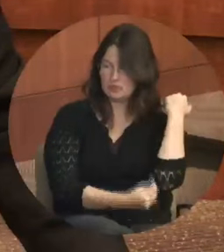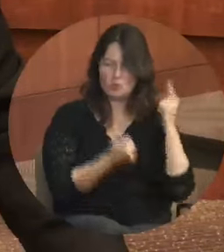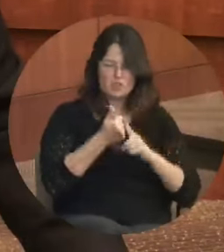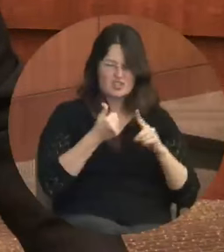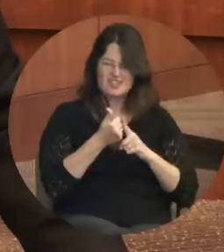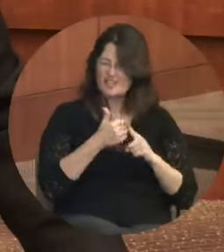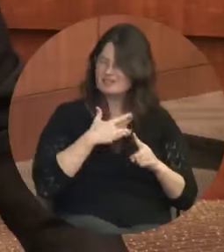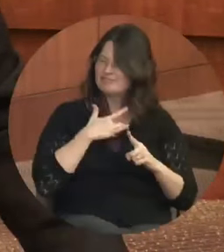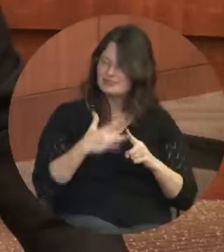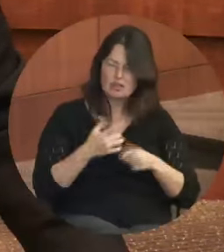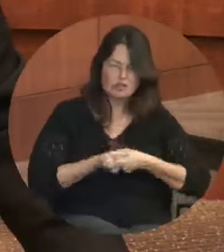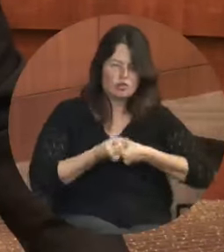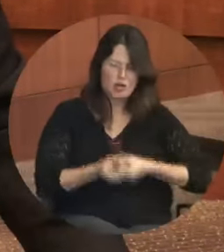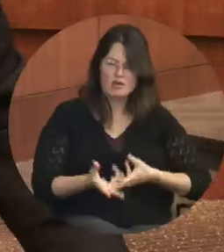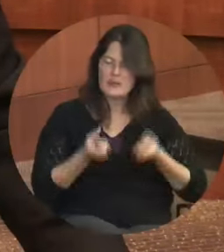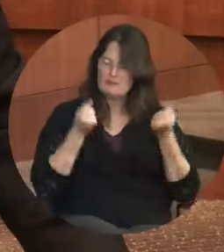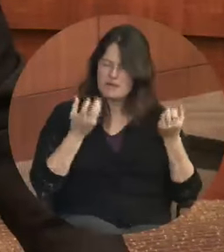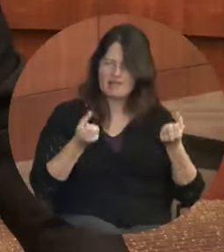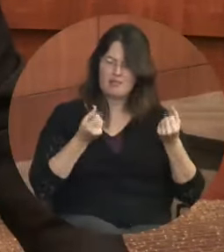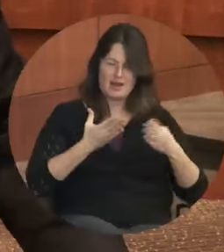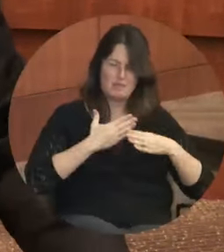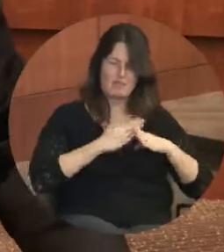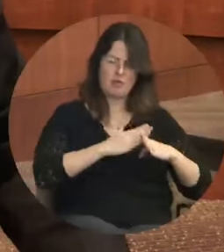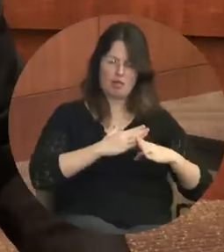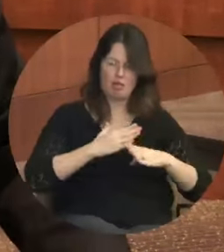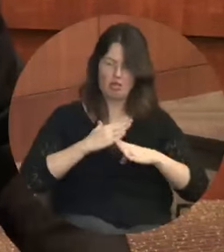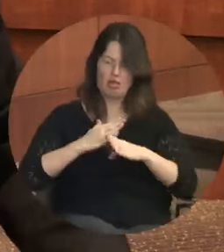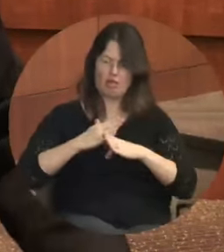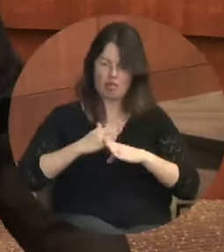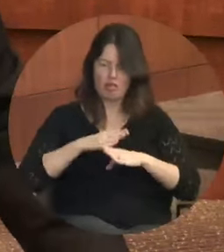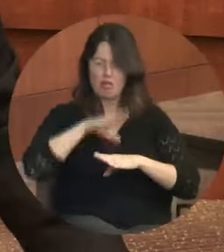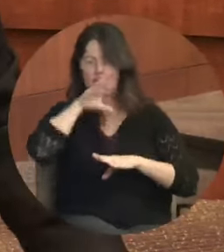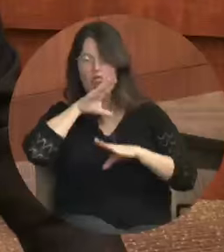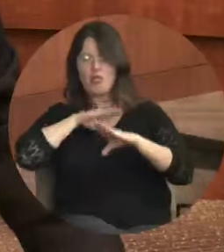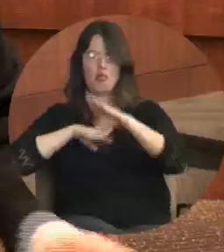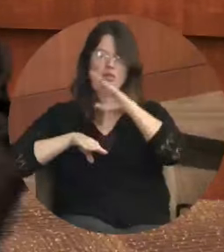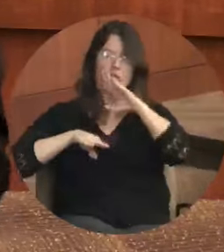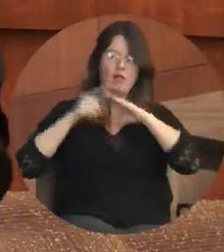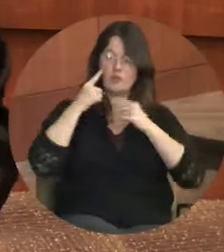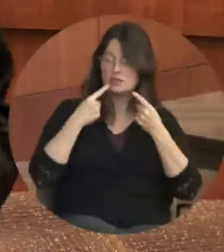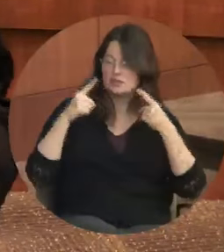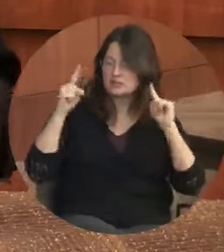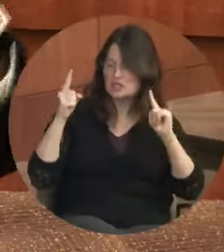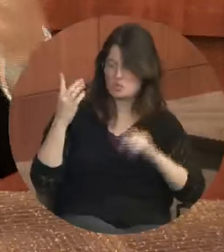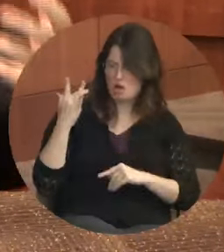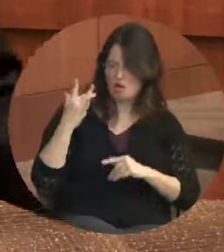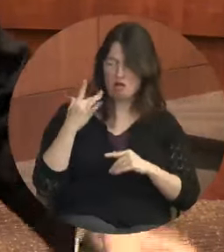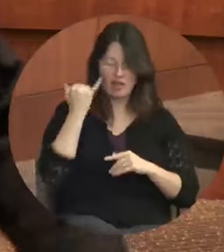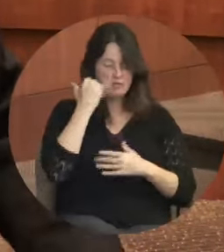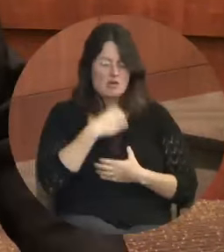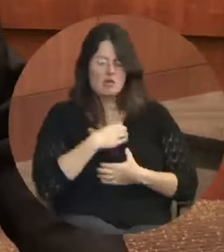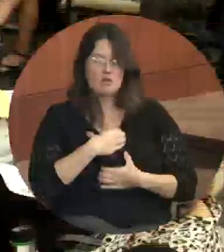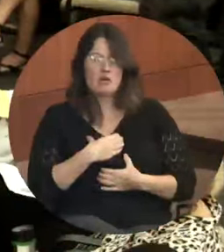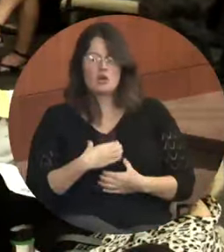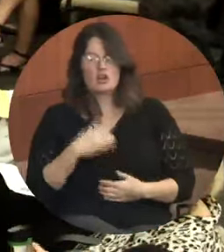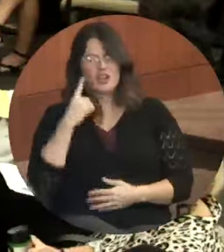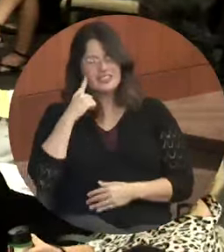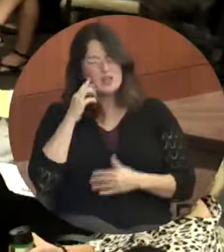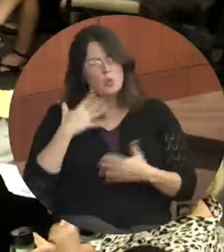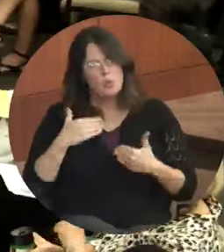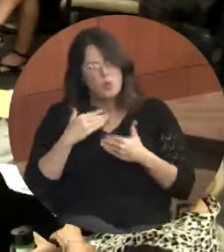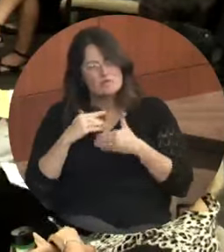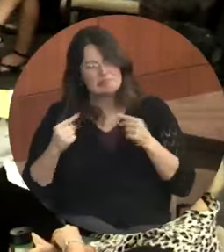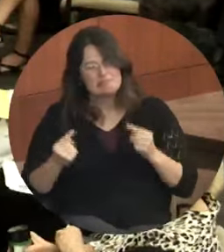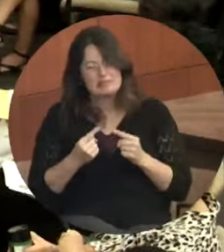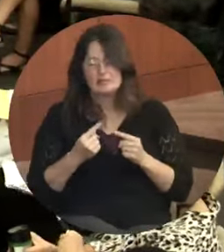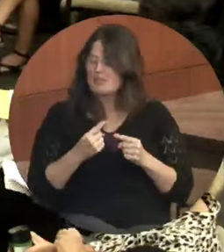barriers to success. You know, for example, it's hard to learn when you're hungry or your teeth hurt. Teenage